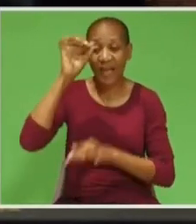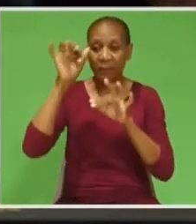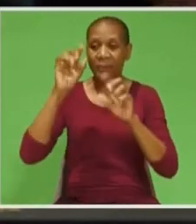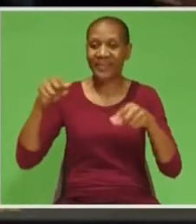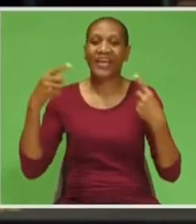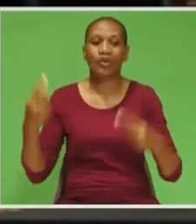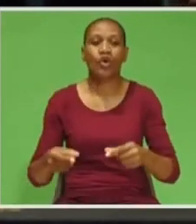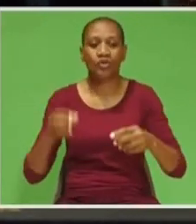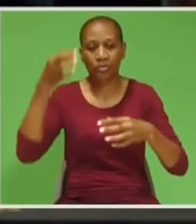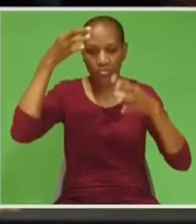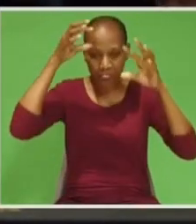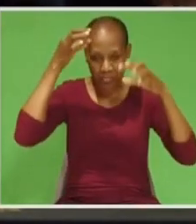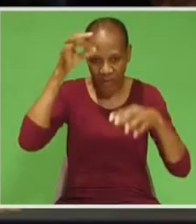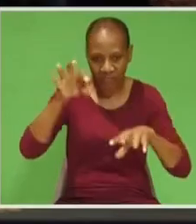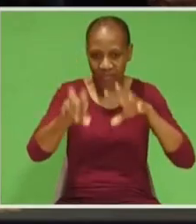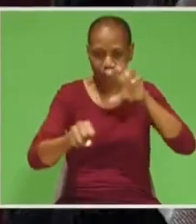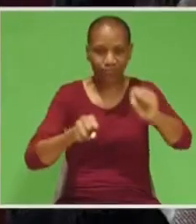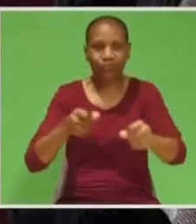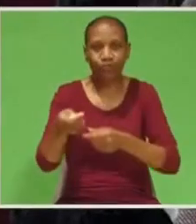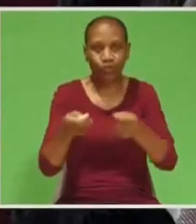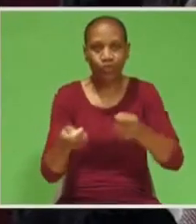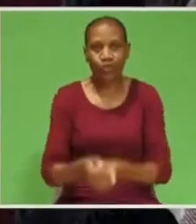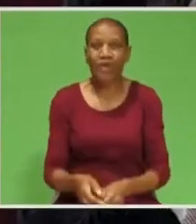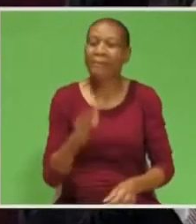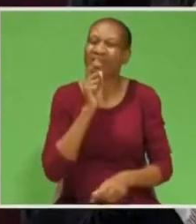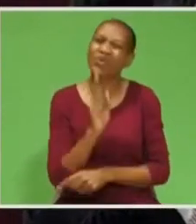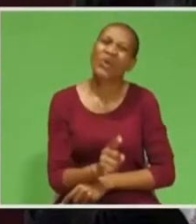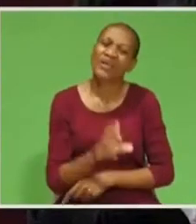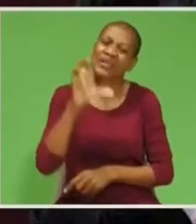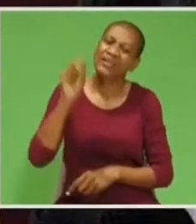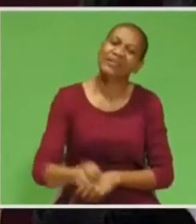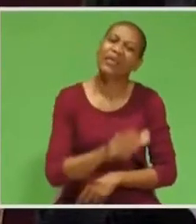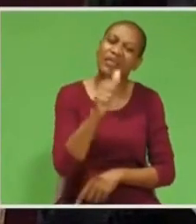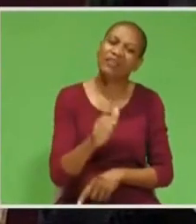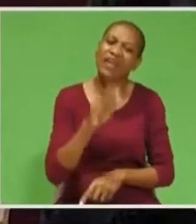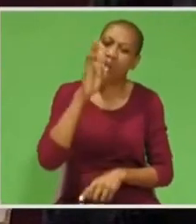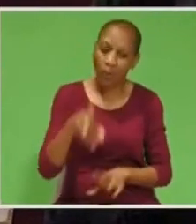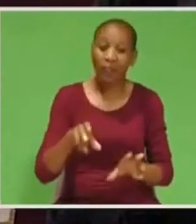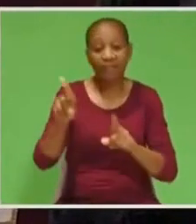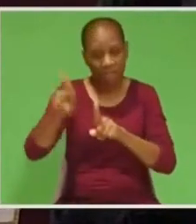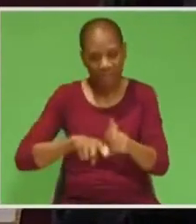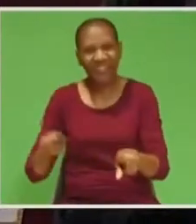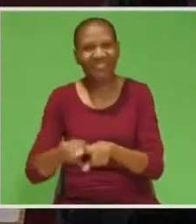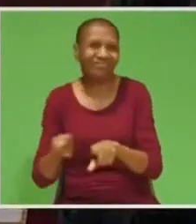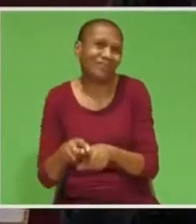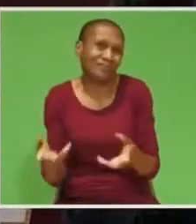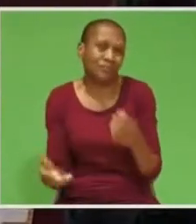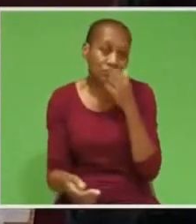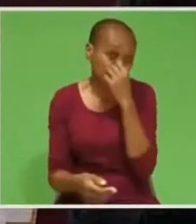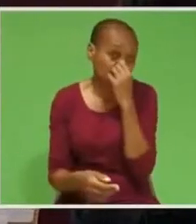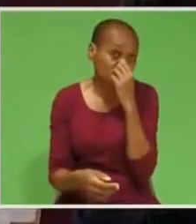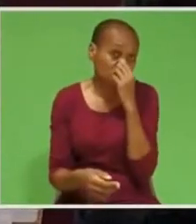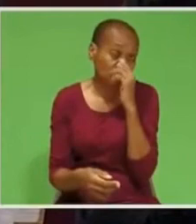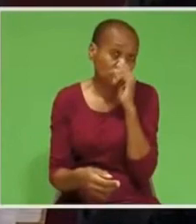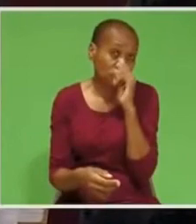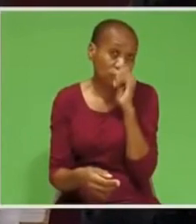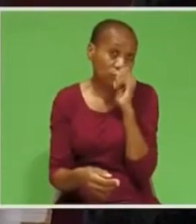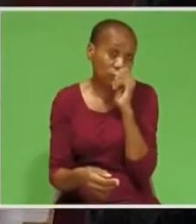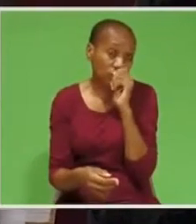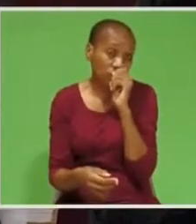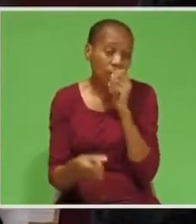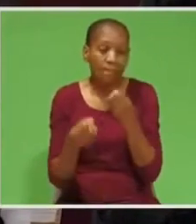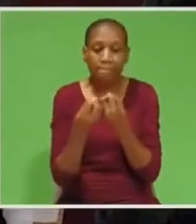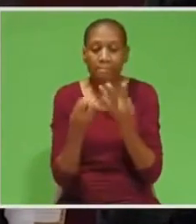and South Africa will be just another failed, typical African state. Many South Africans